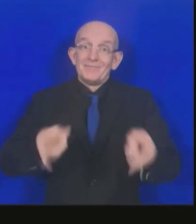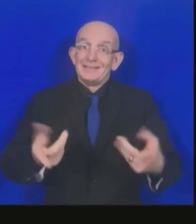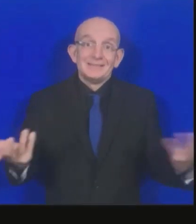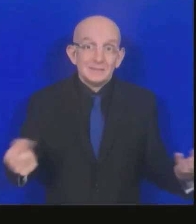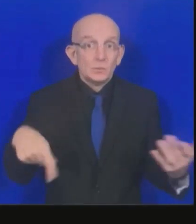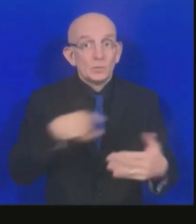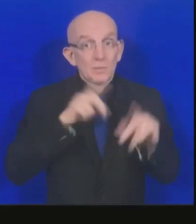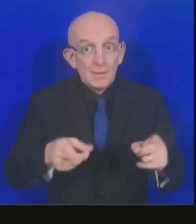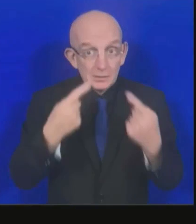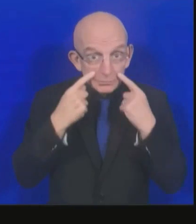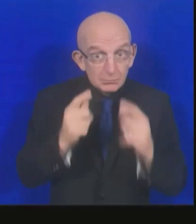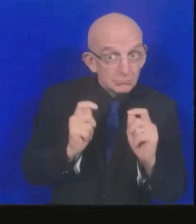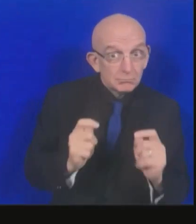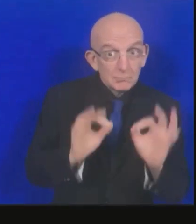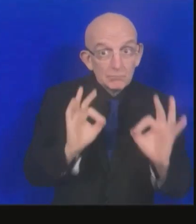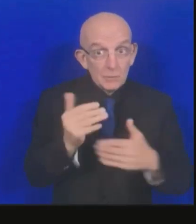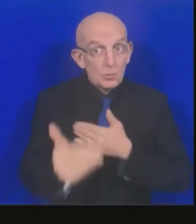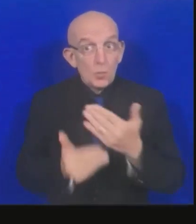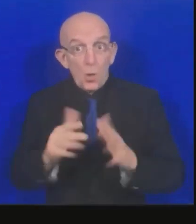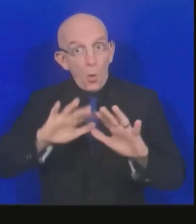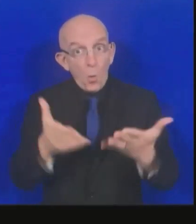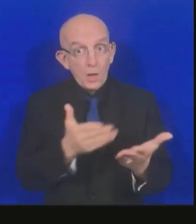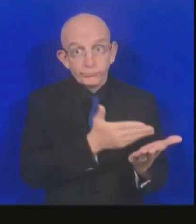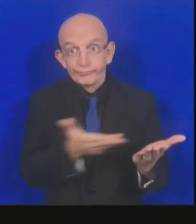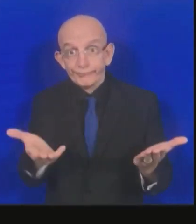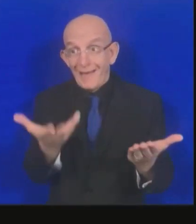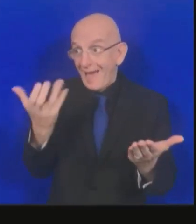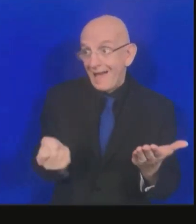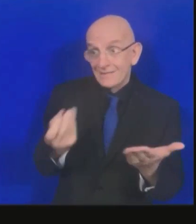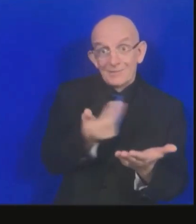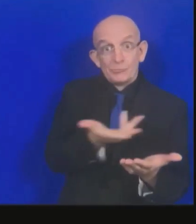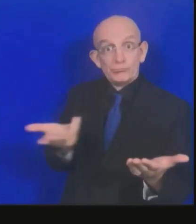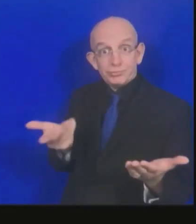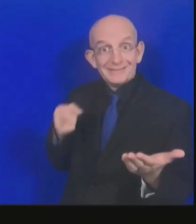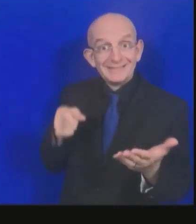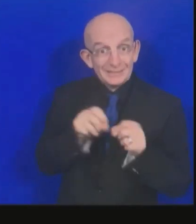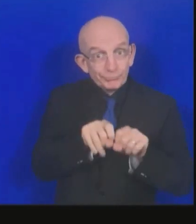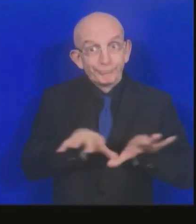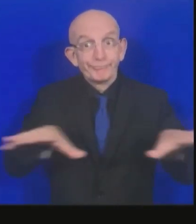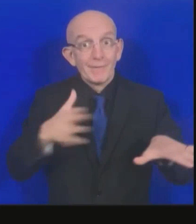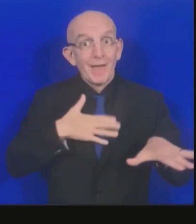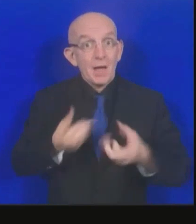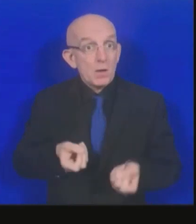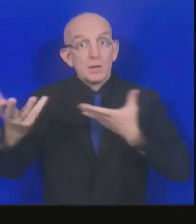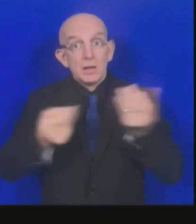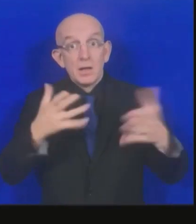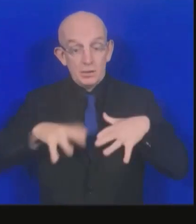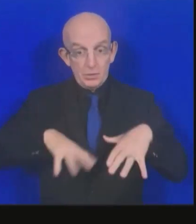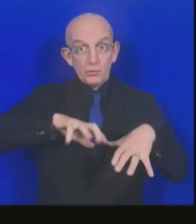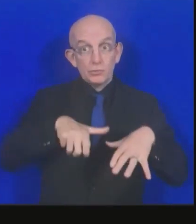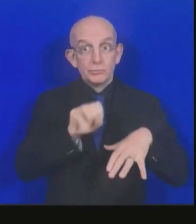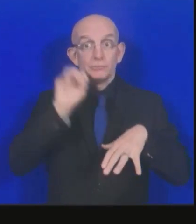expansion of our export trade. Then, while we go into these issues, which will take time,